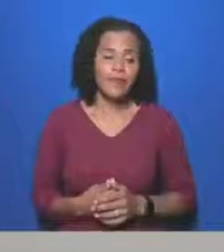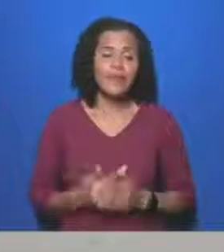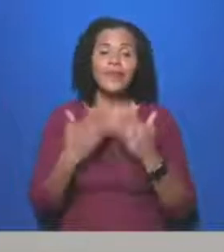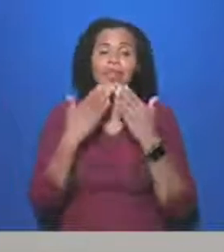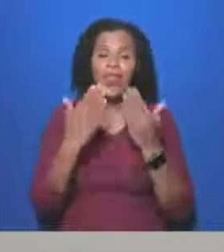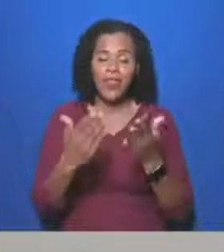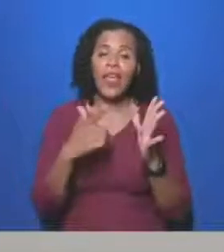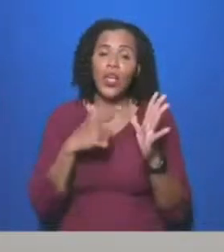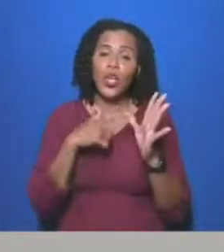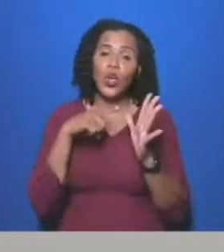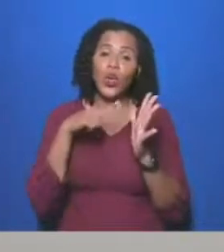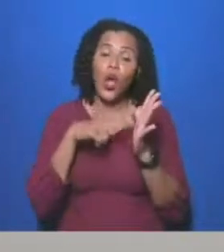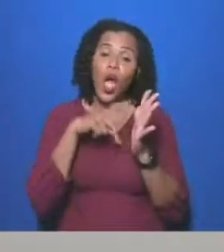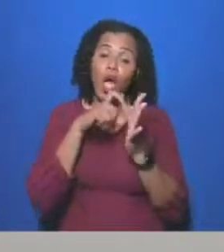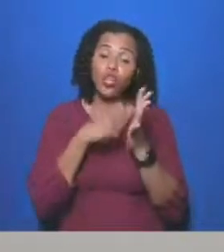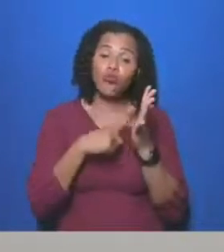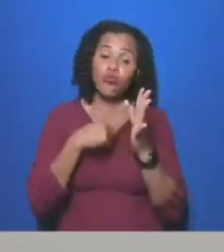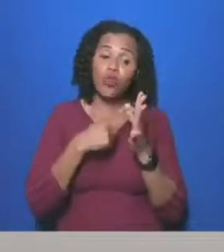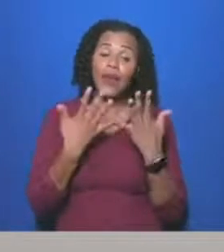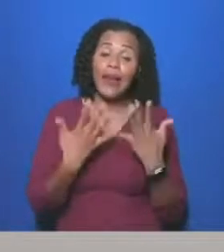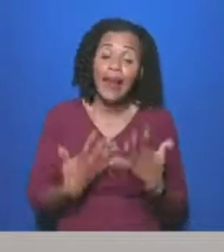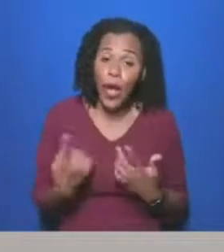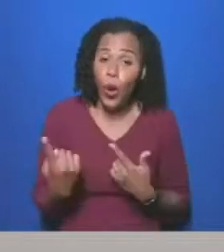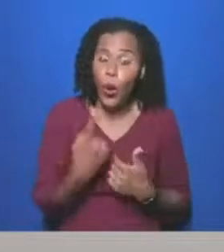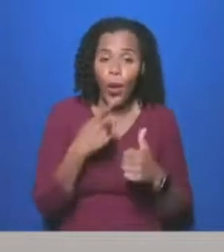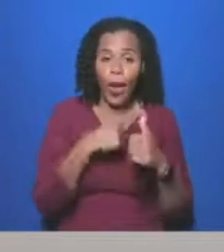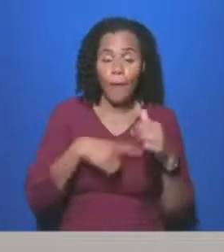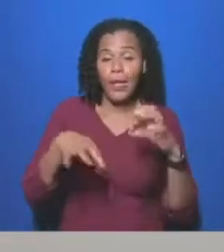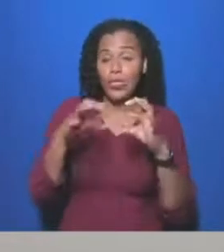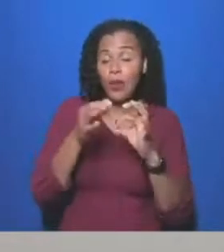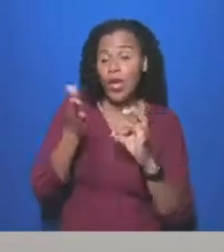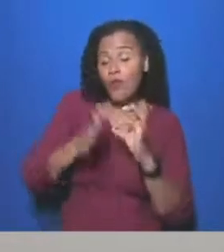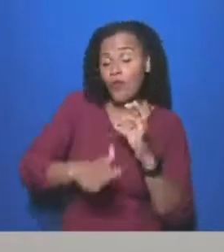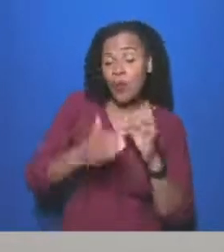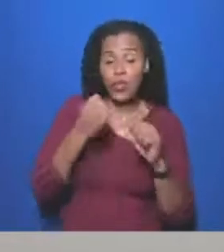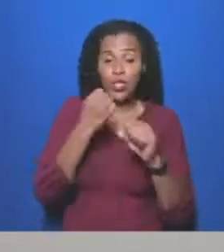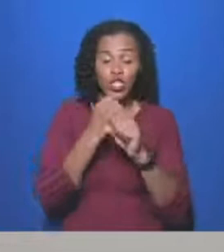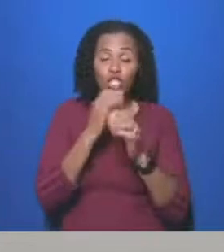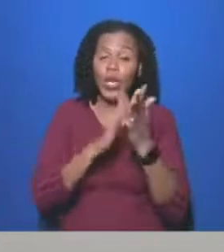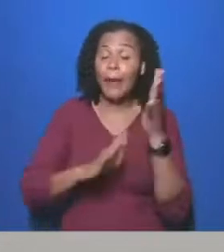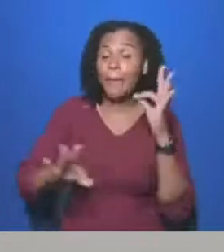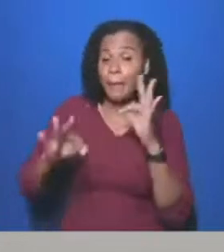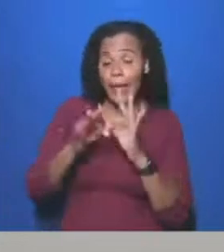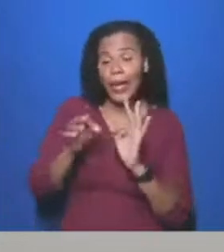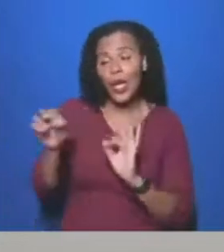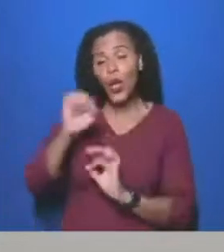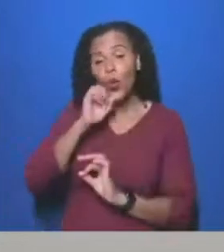Can I call Amanda Burley from the GMB to second, please? Amanda, you're welcome.